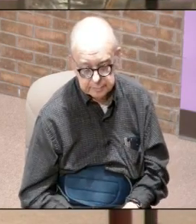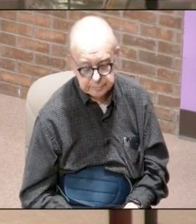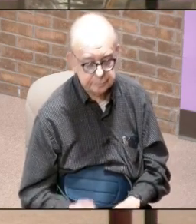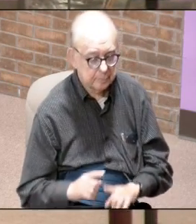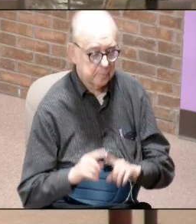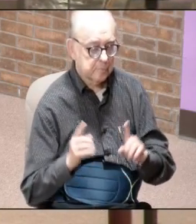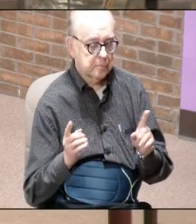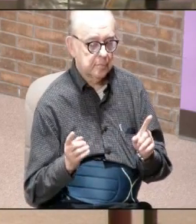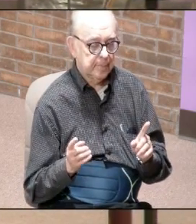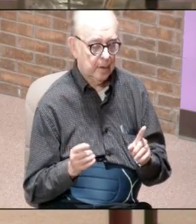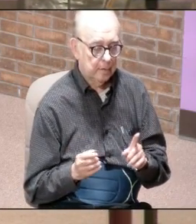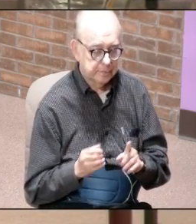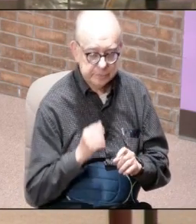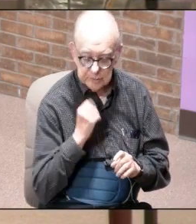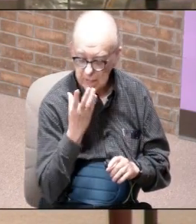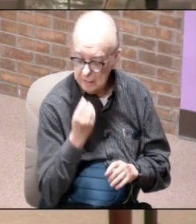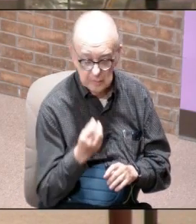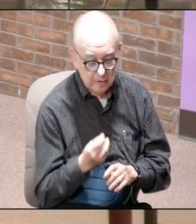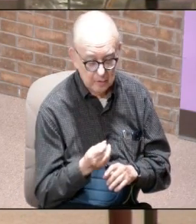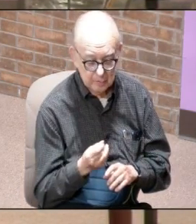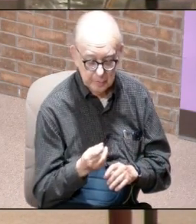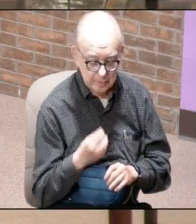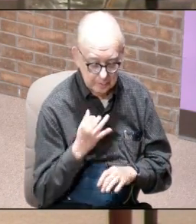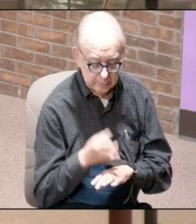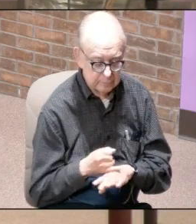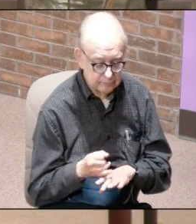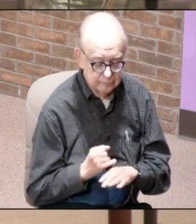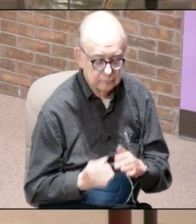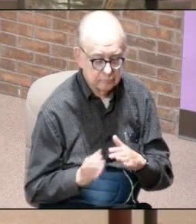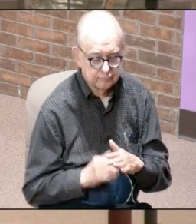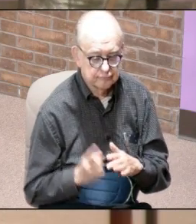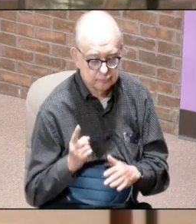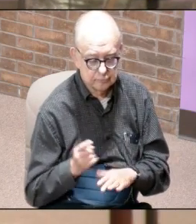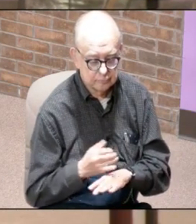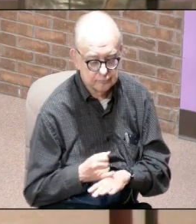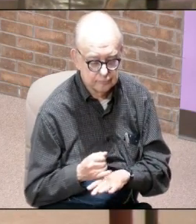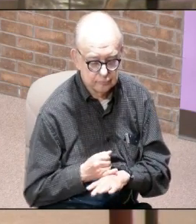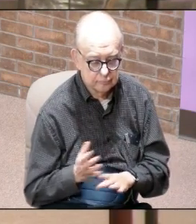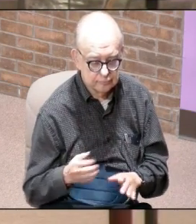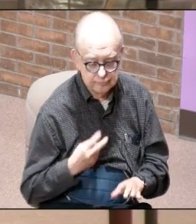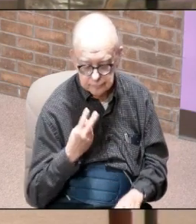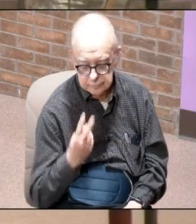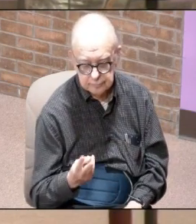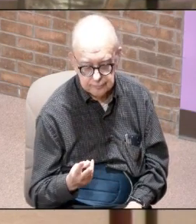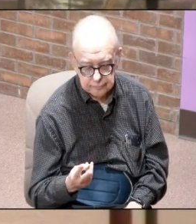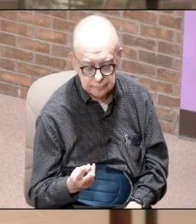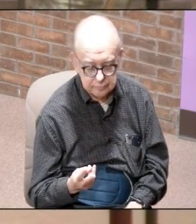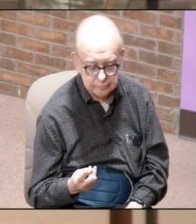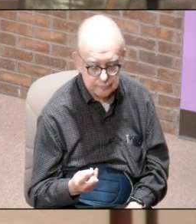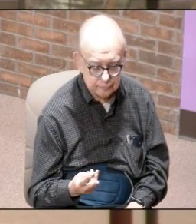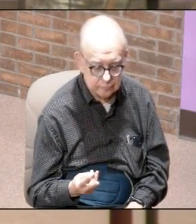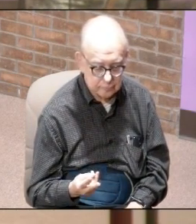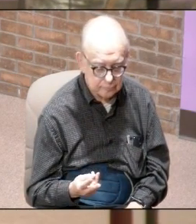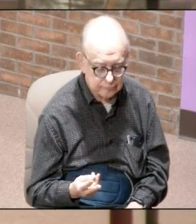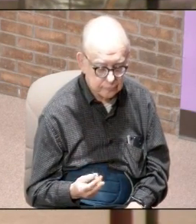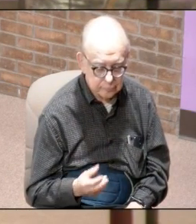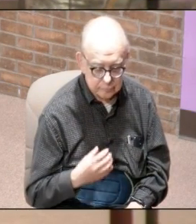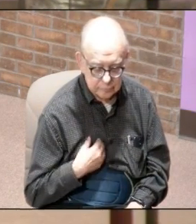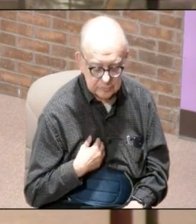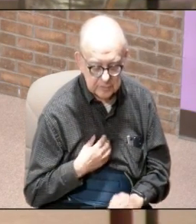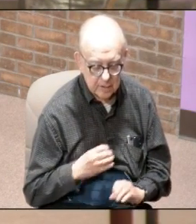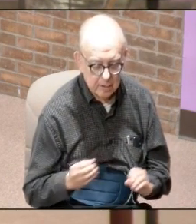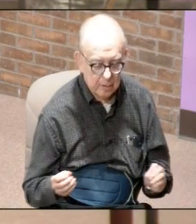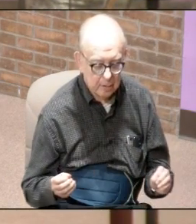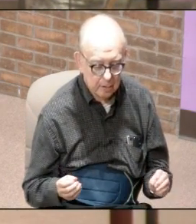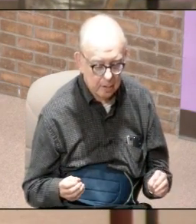but it was not a beautiful island it basically was one of those islands that you see a lot around that is nothing but